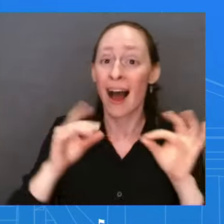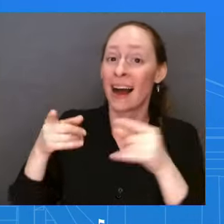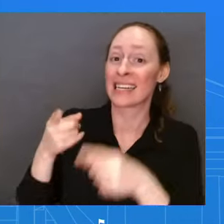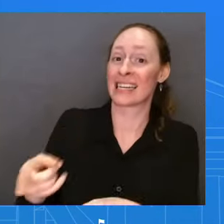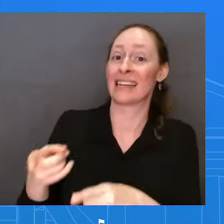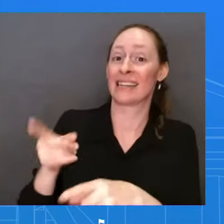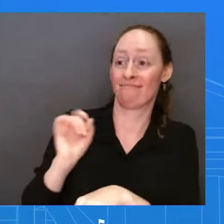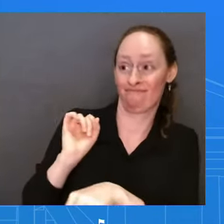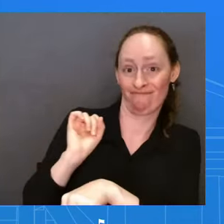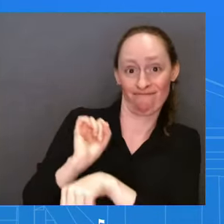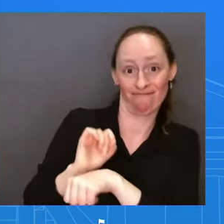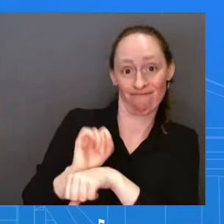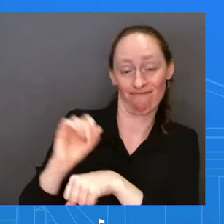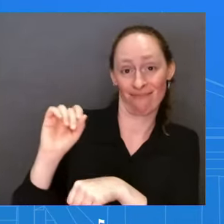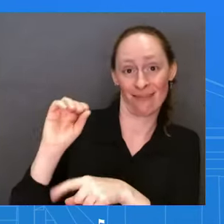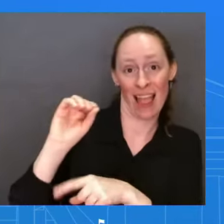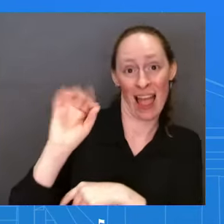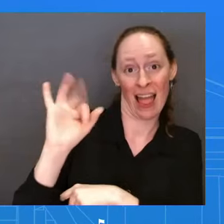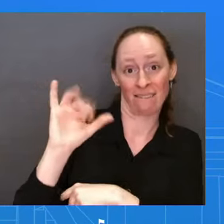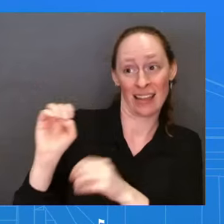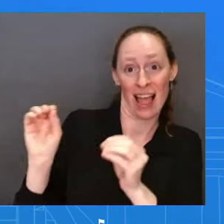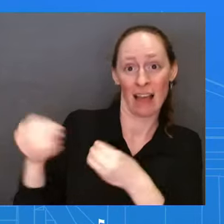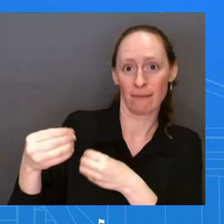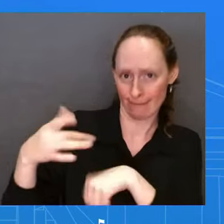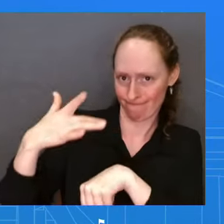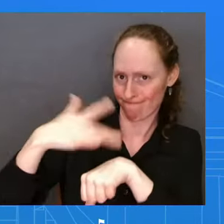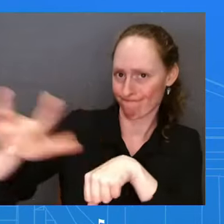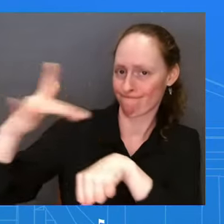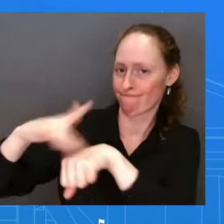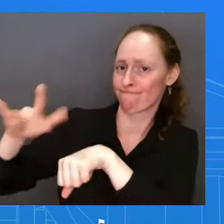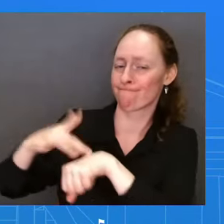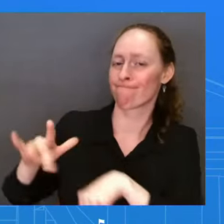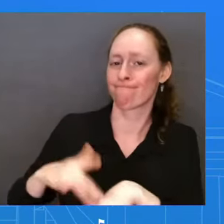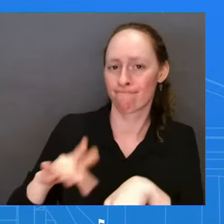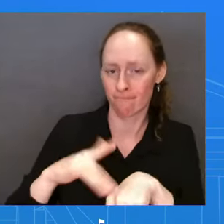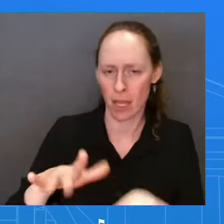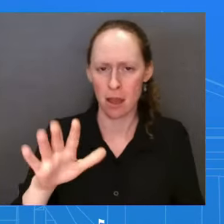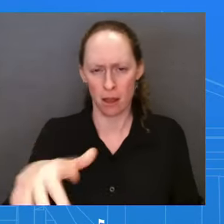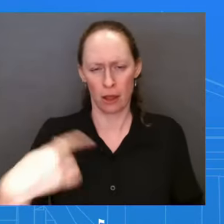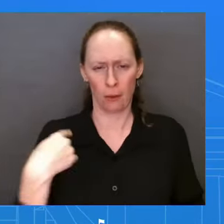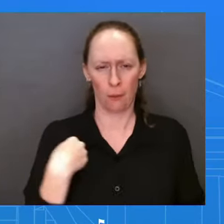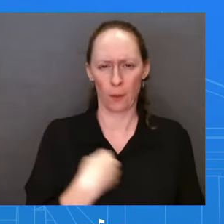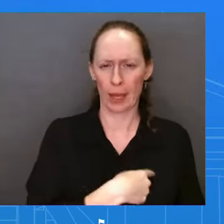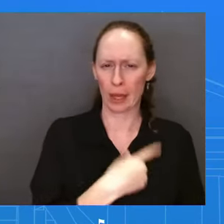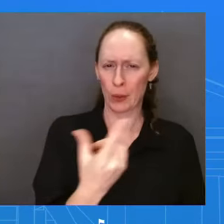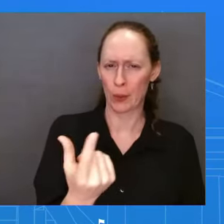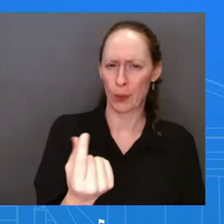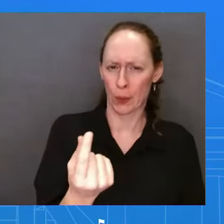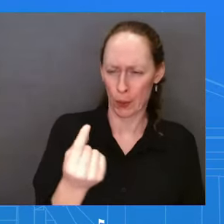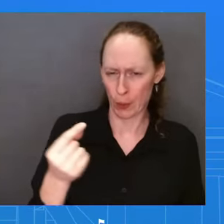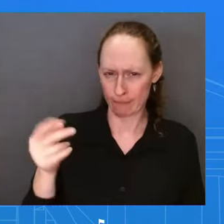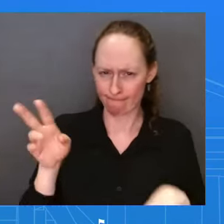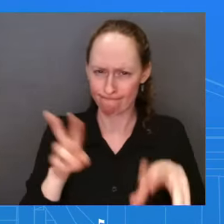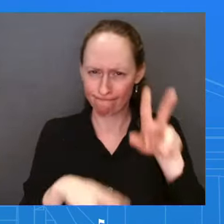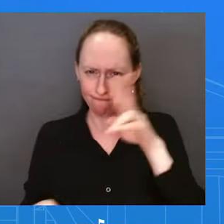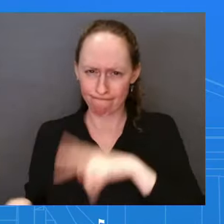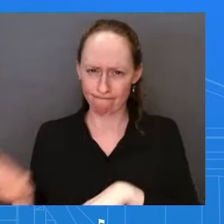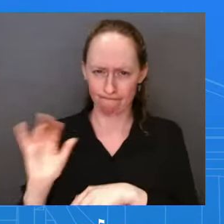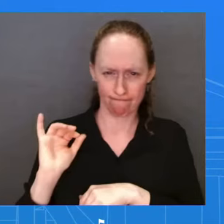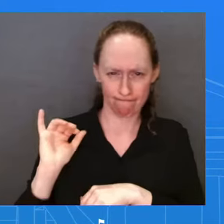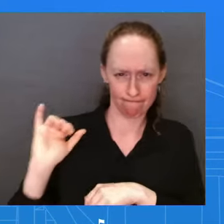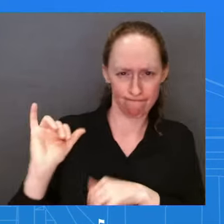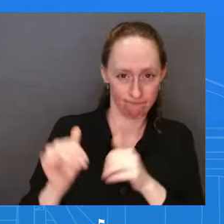adjusting to different patterns of, uh, working or remote work potentially. So that needs to work its way through.